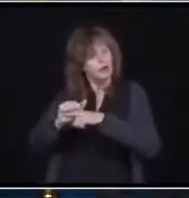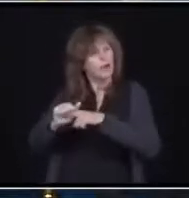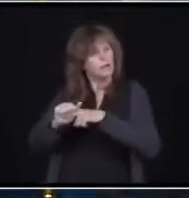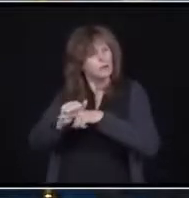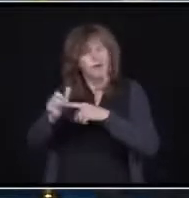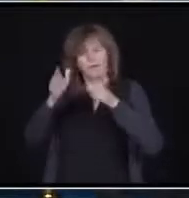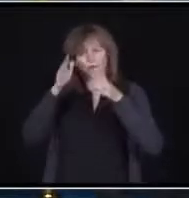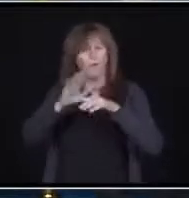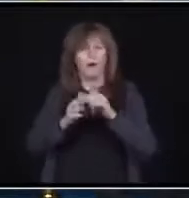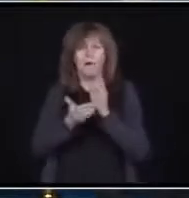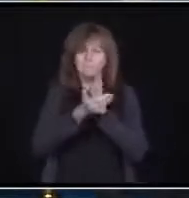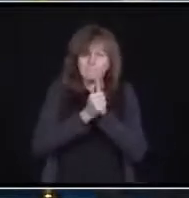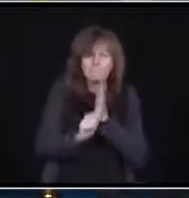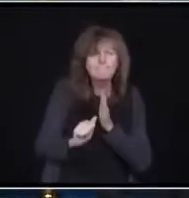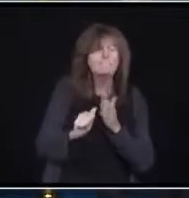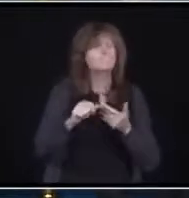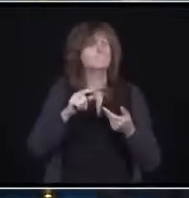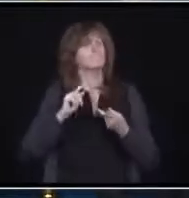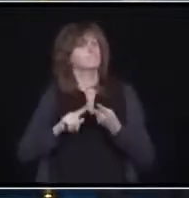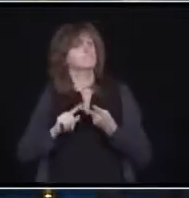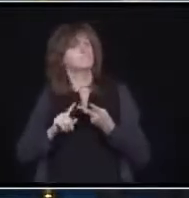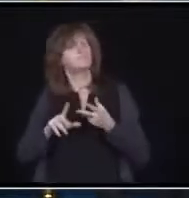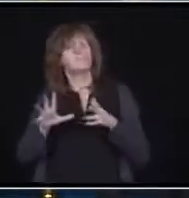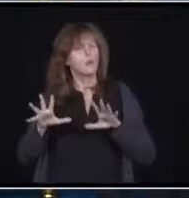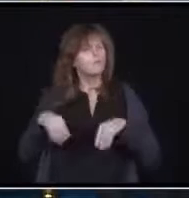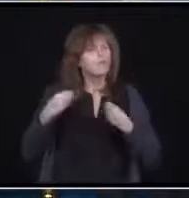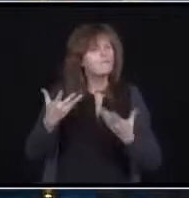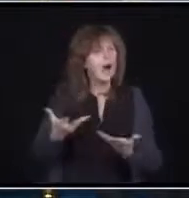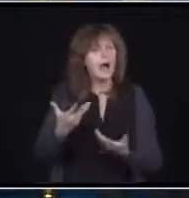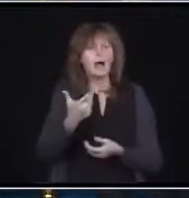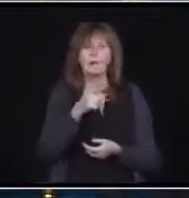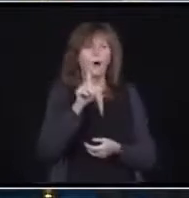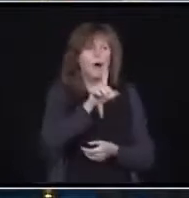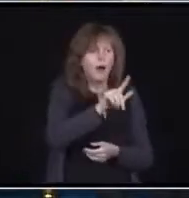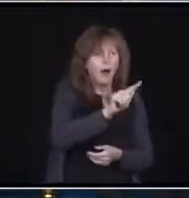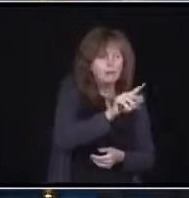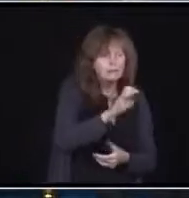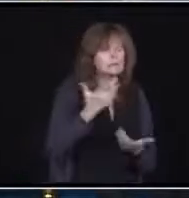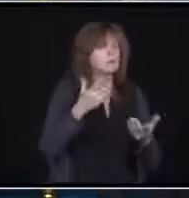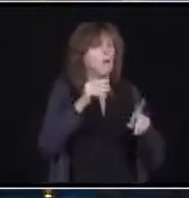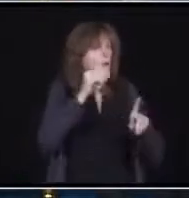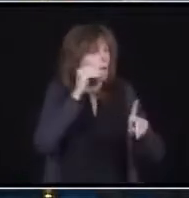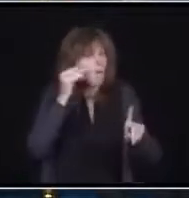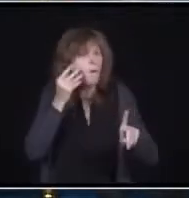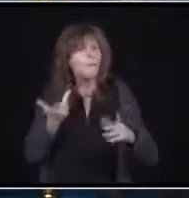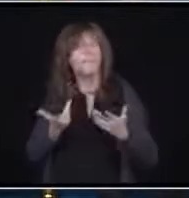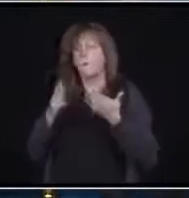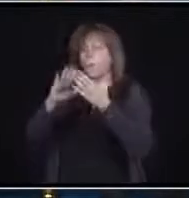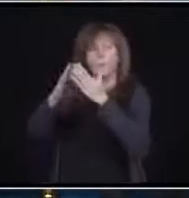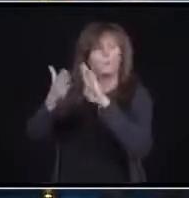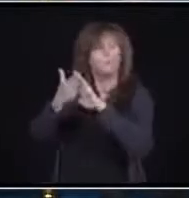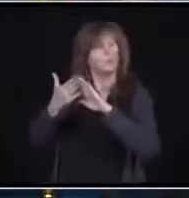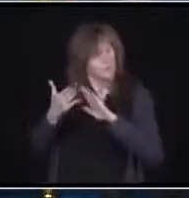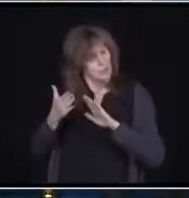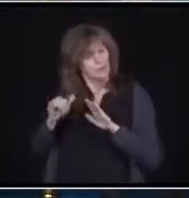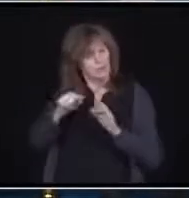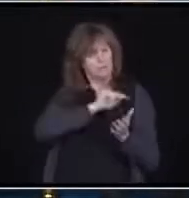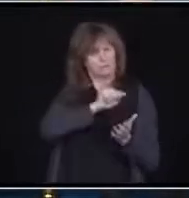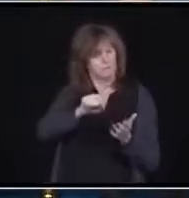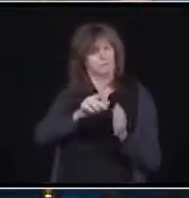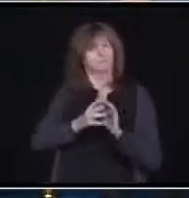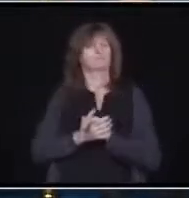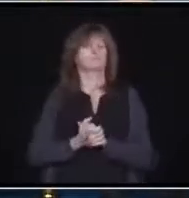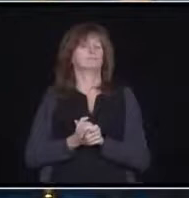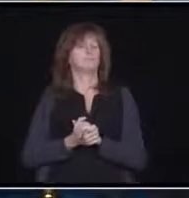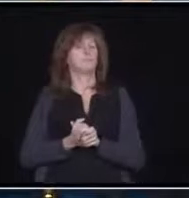in a long-term care home or a home or community setting. Throughout this pandemic, I've been meeting with Miranda Ferrier of the